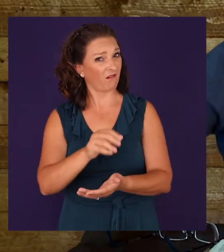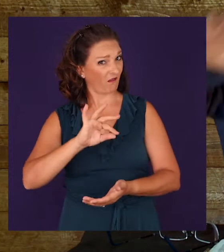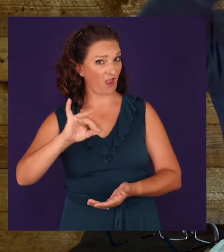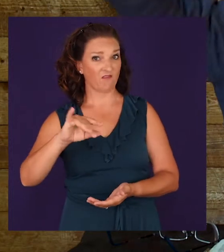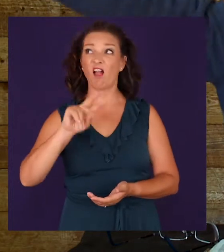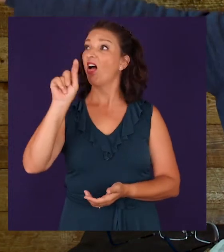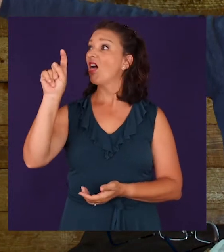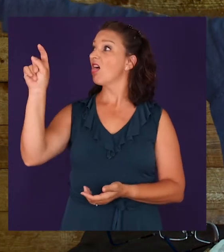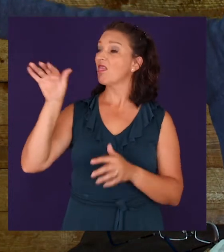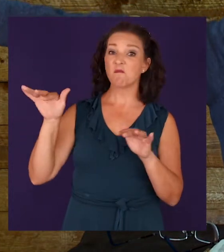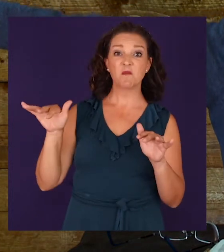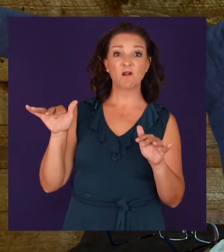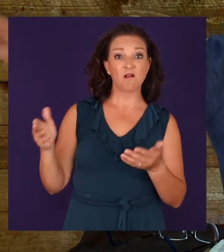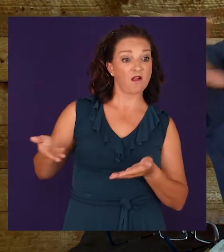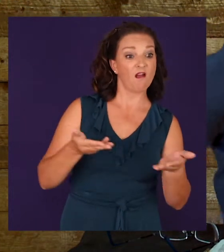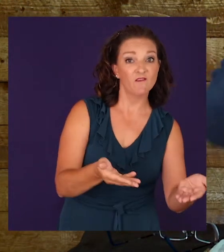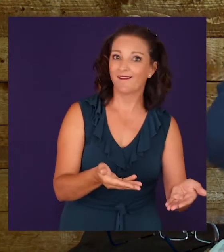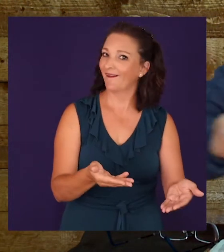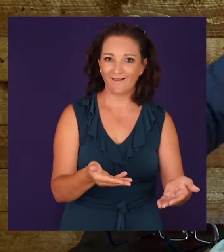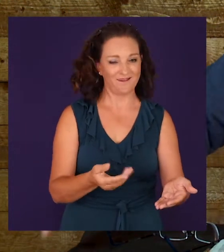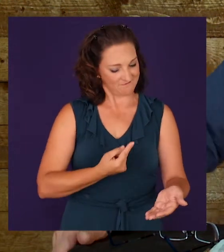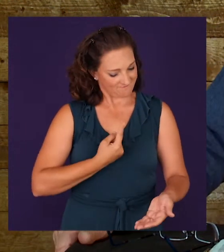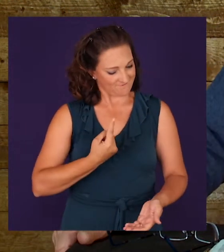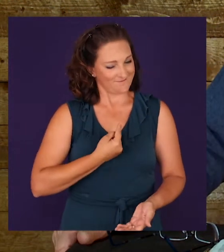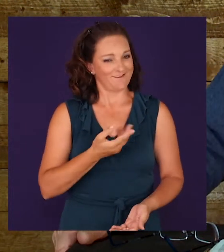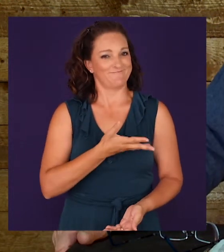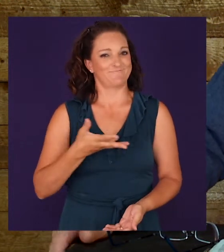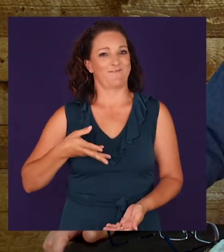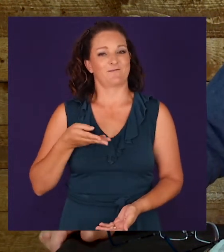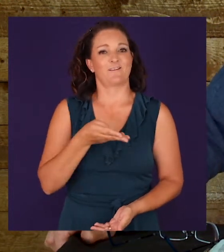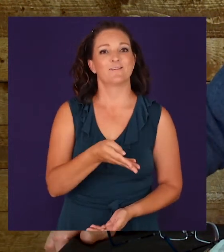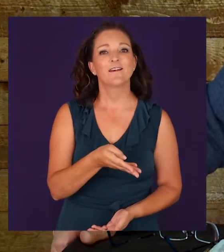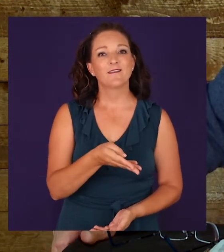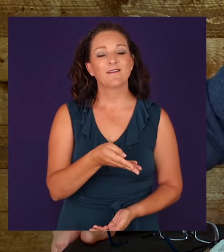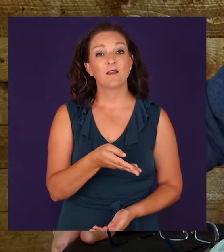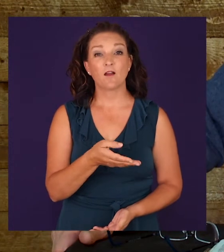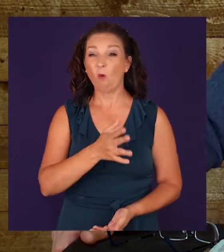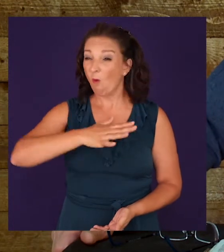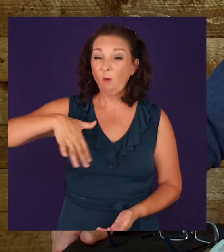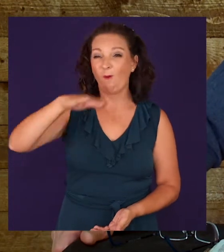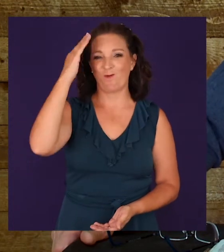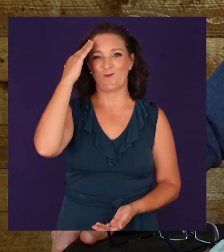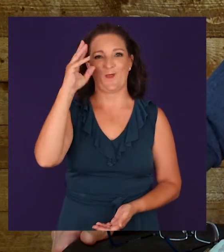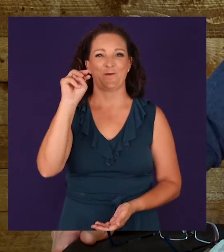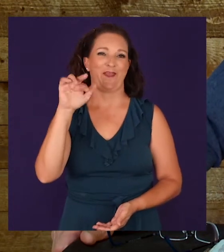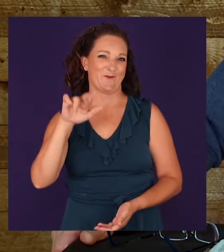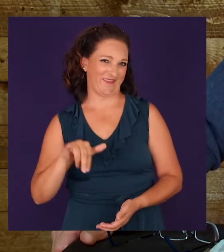Not some other maid or something. No, she was there. And who doesn't know Mary?